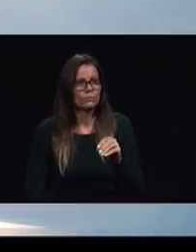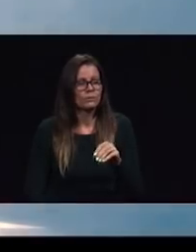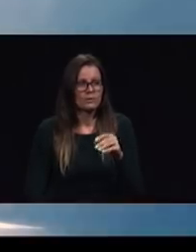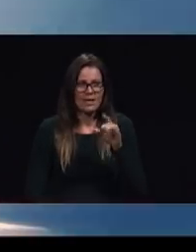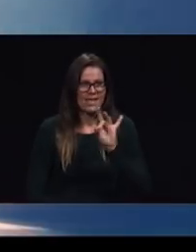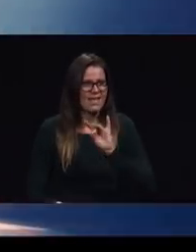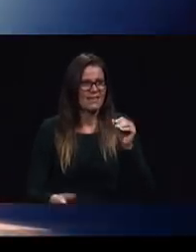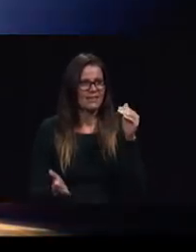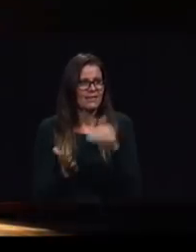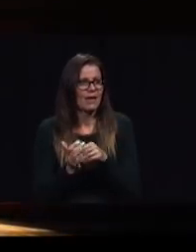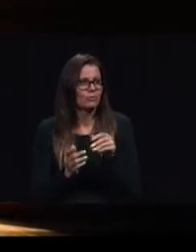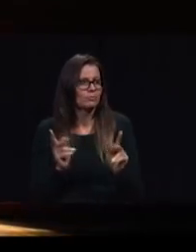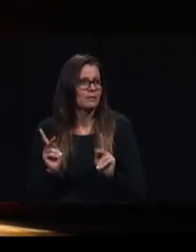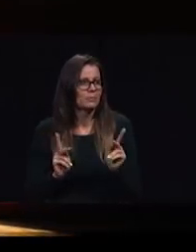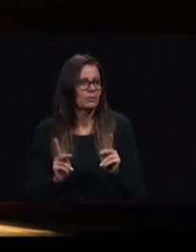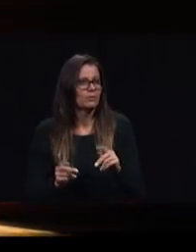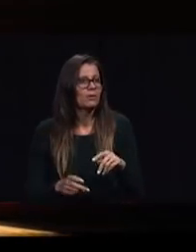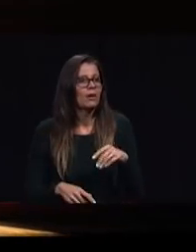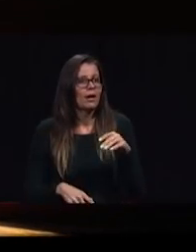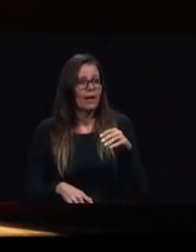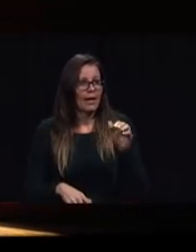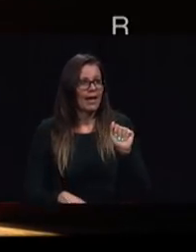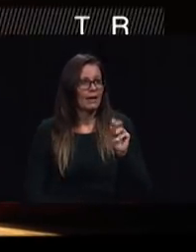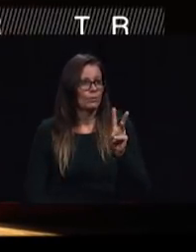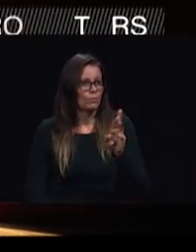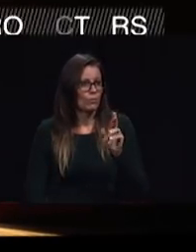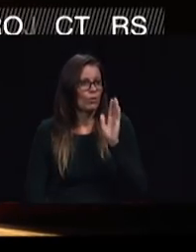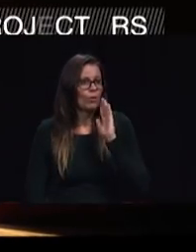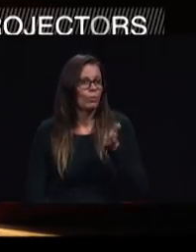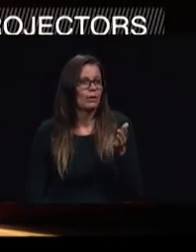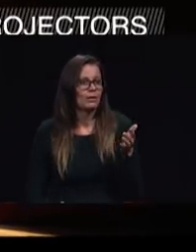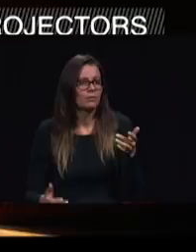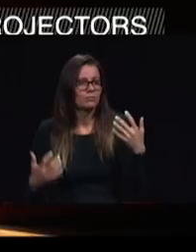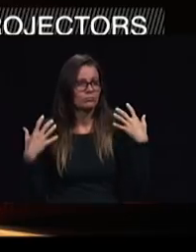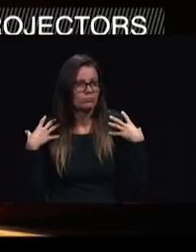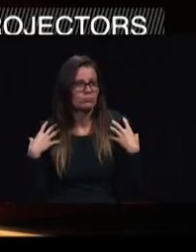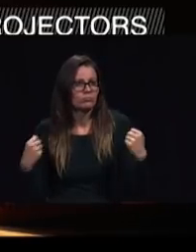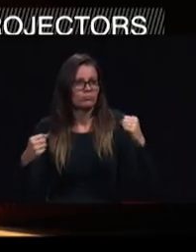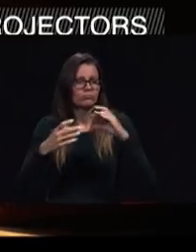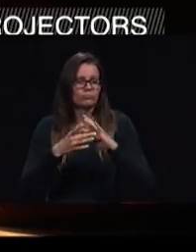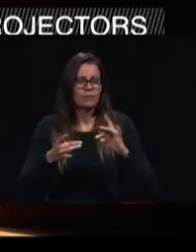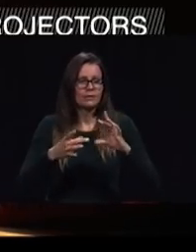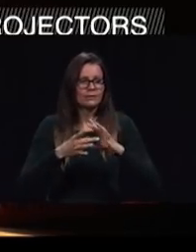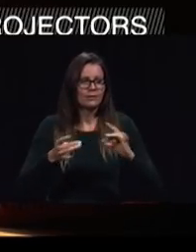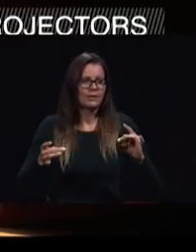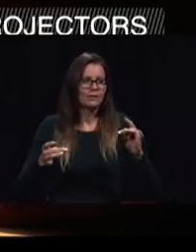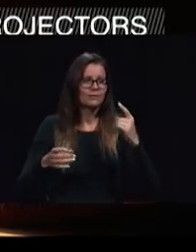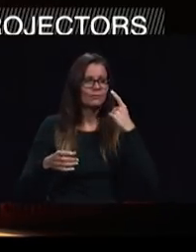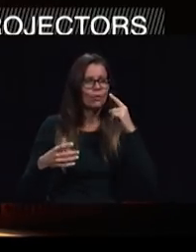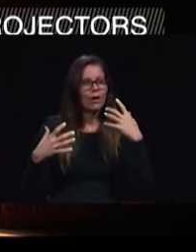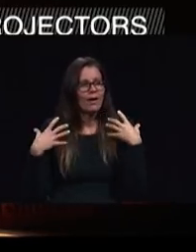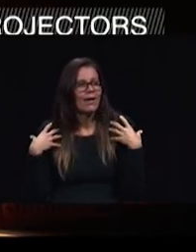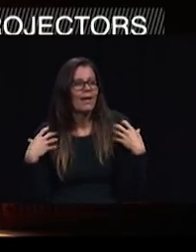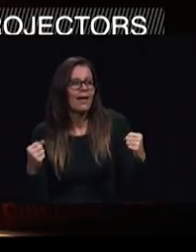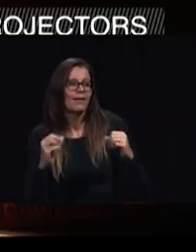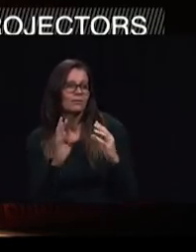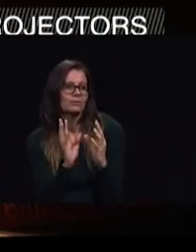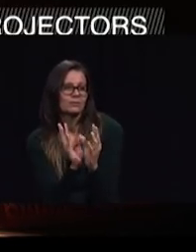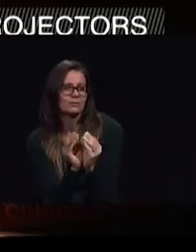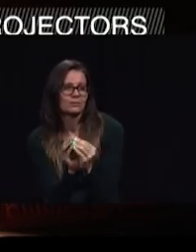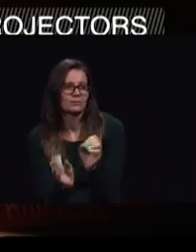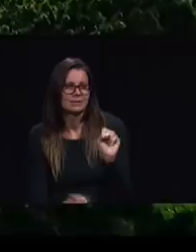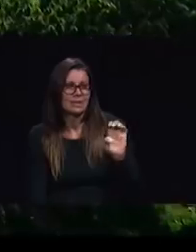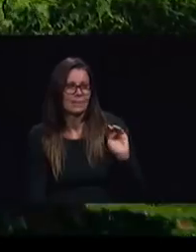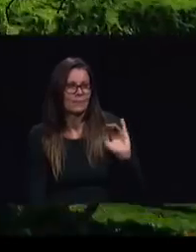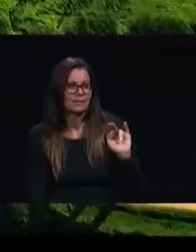AWR will broadcast health messages Peter designed to push listeners to health seminars in local churches by God's grace it